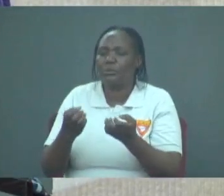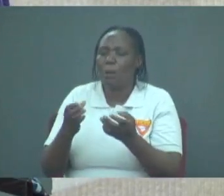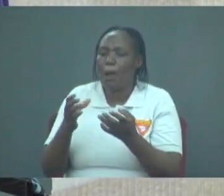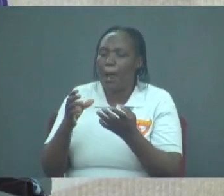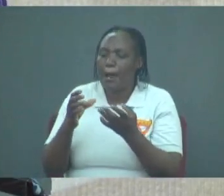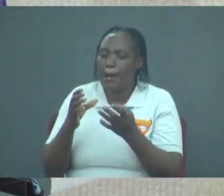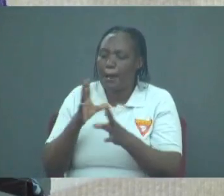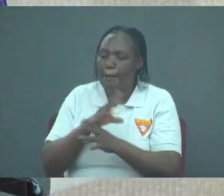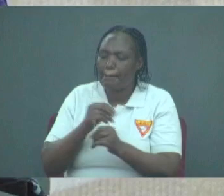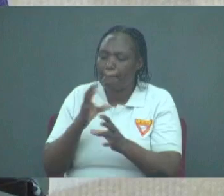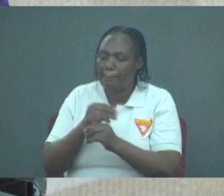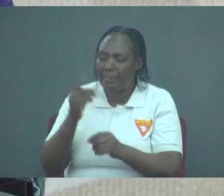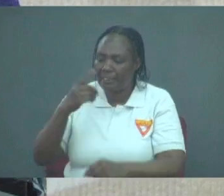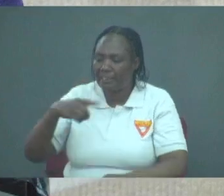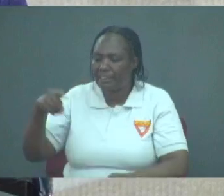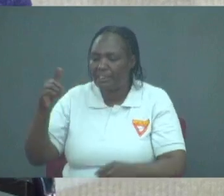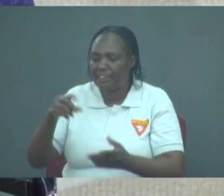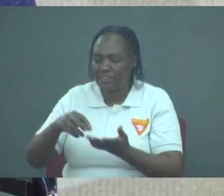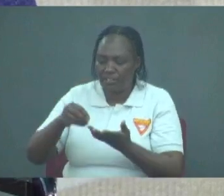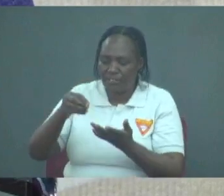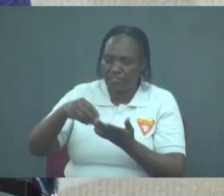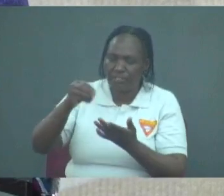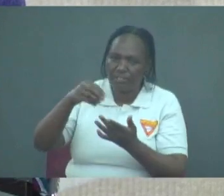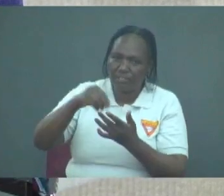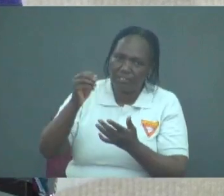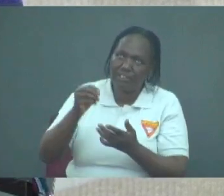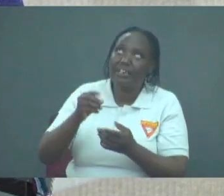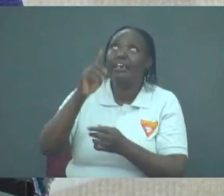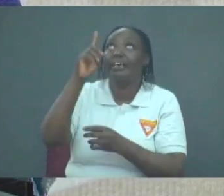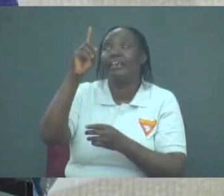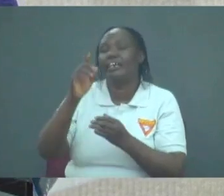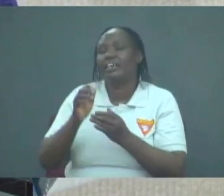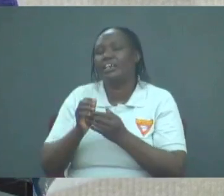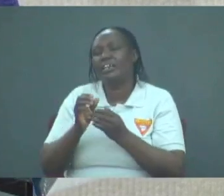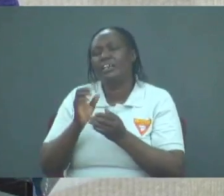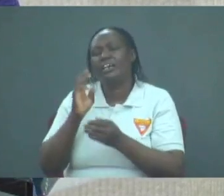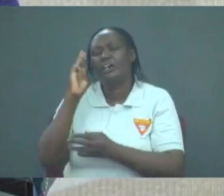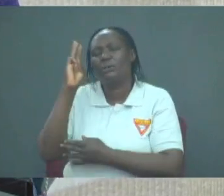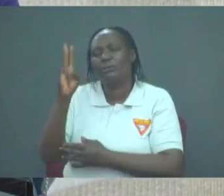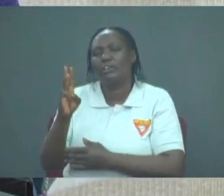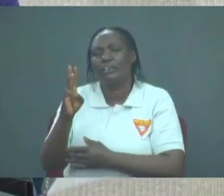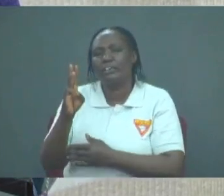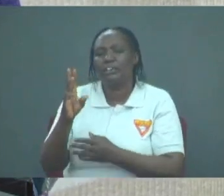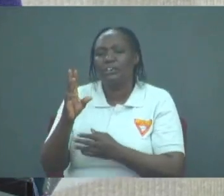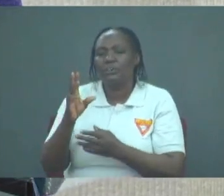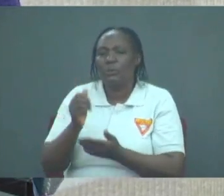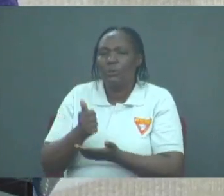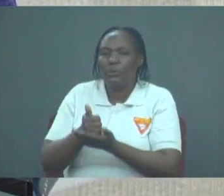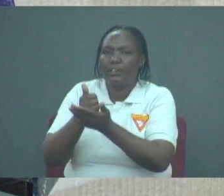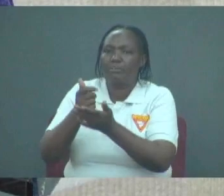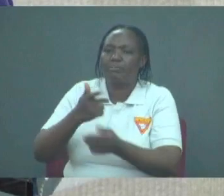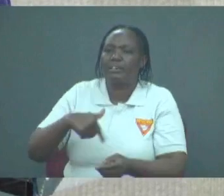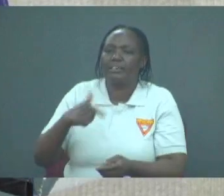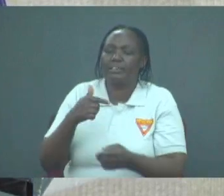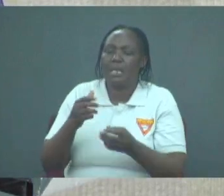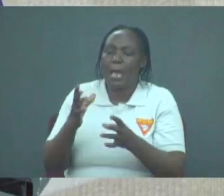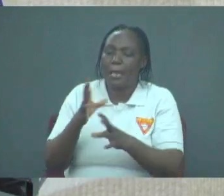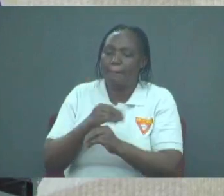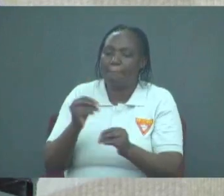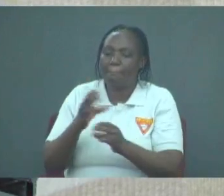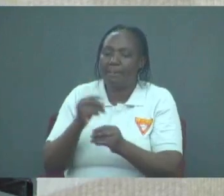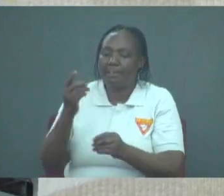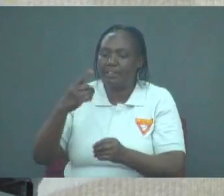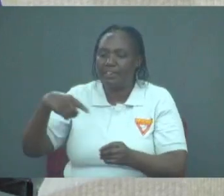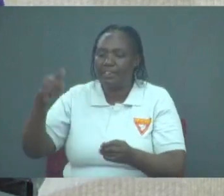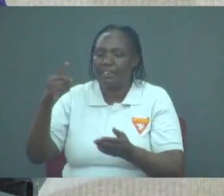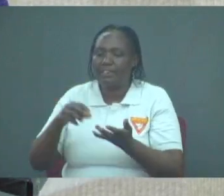Are we together? And he is willing to help us to make the right choices. Amen? Amen. And so whenever